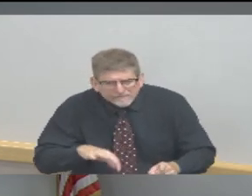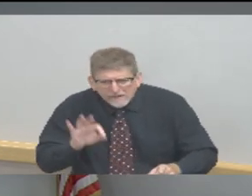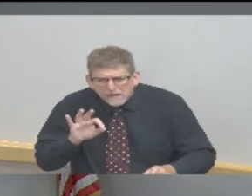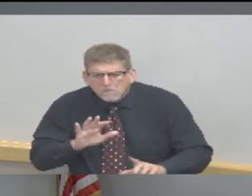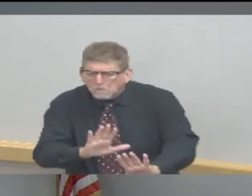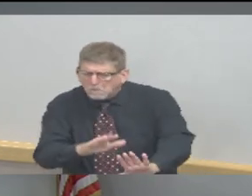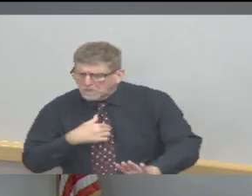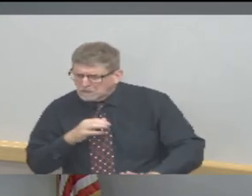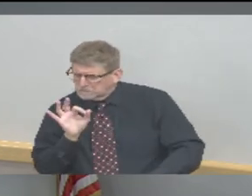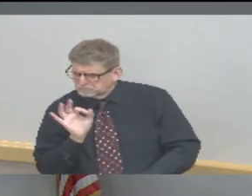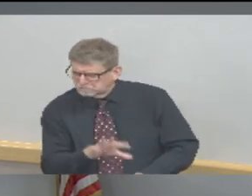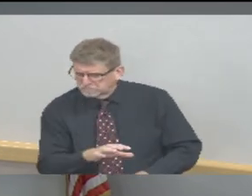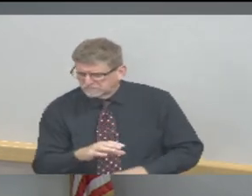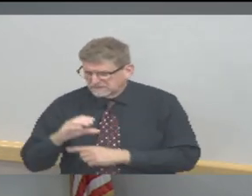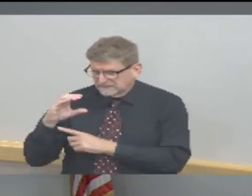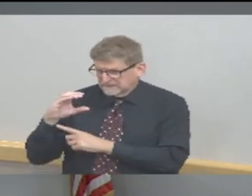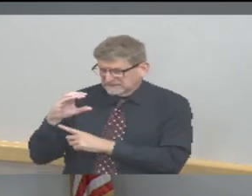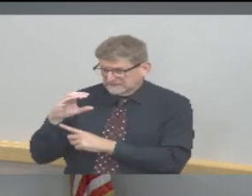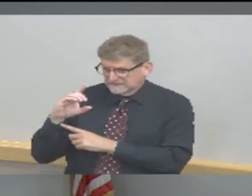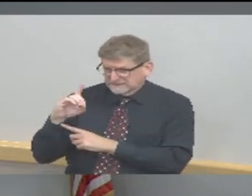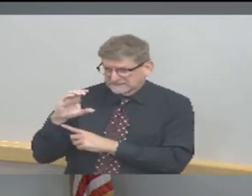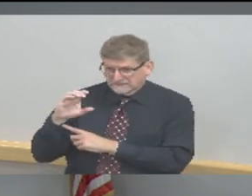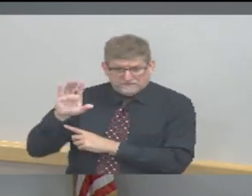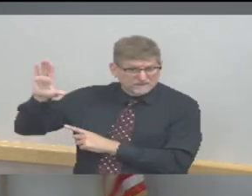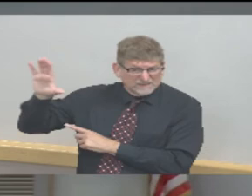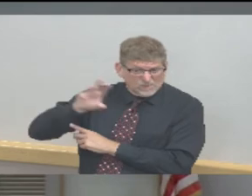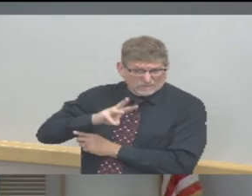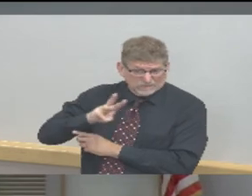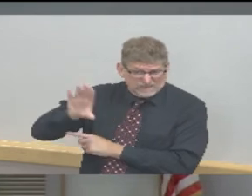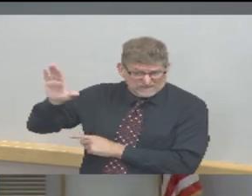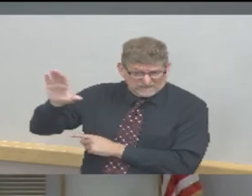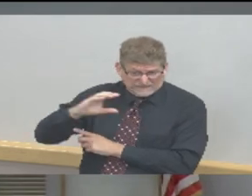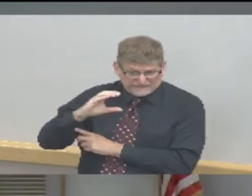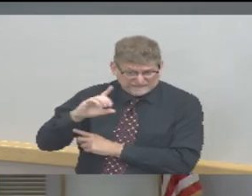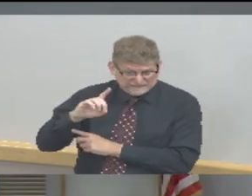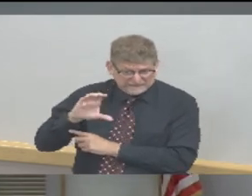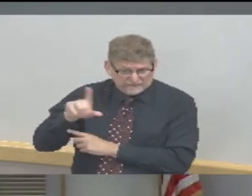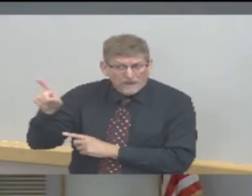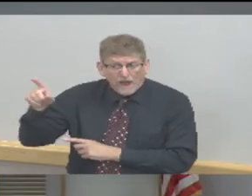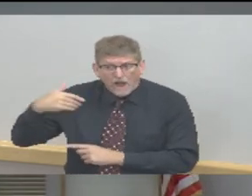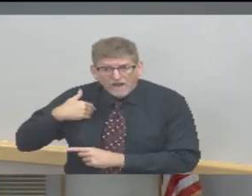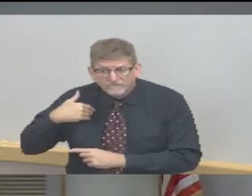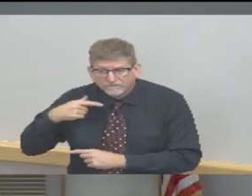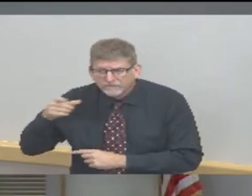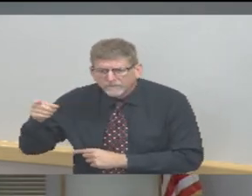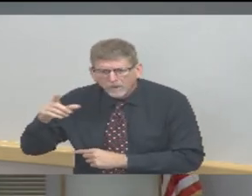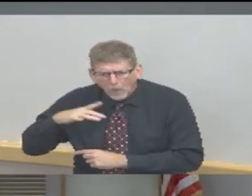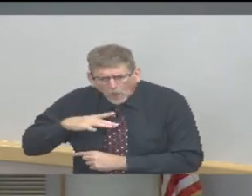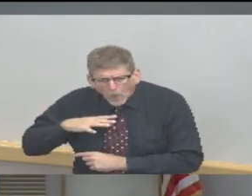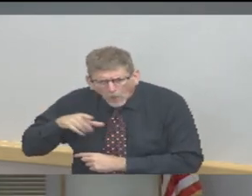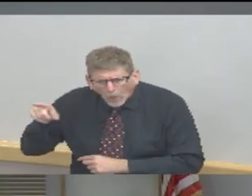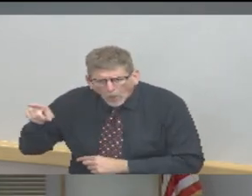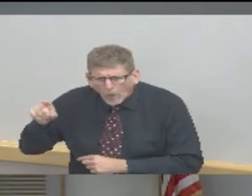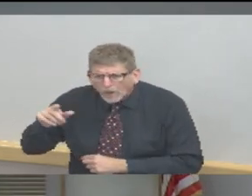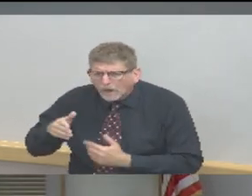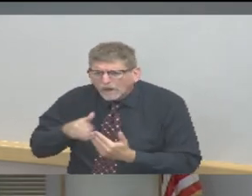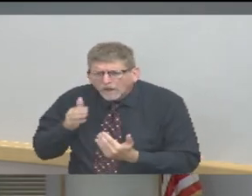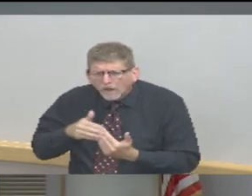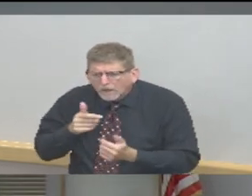CDC website actually has a great easy to follow